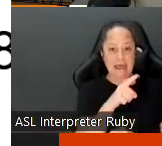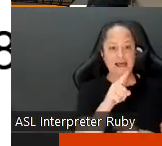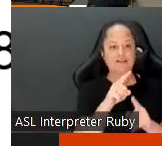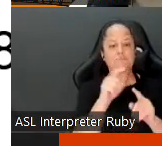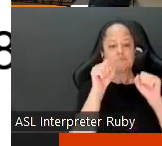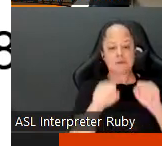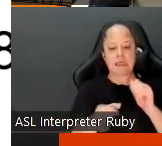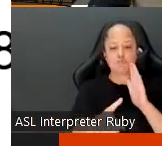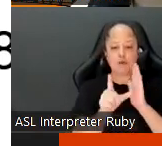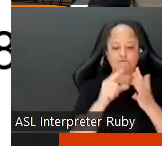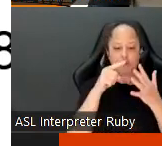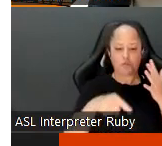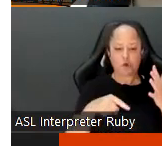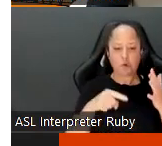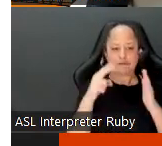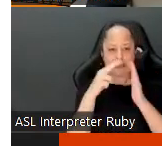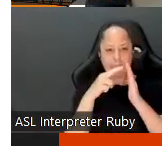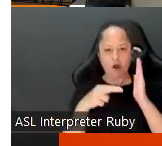go review those in the contract